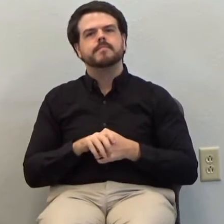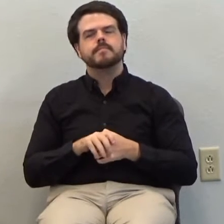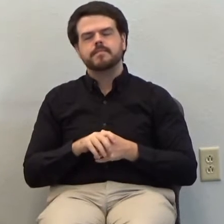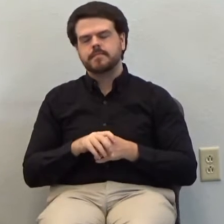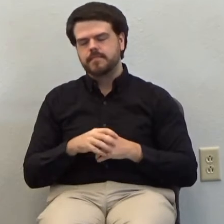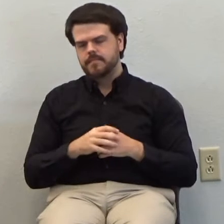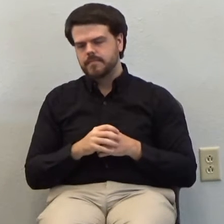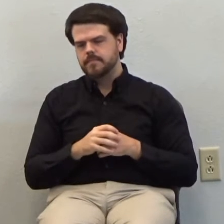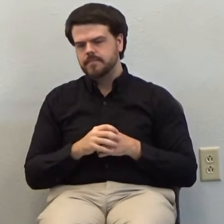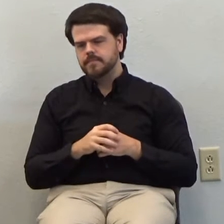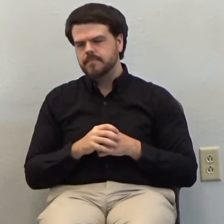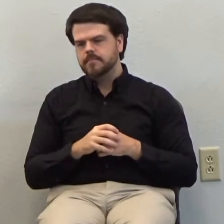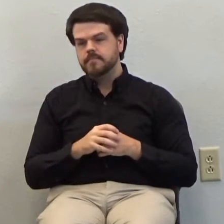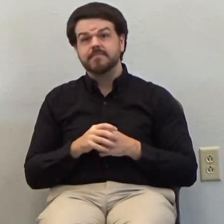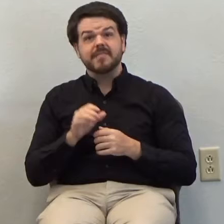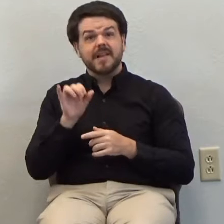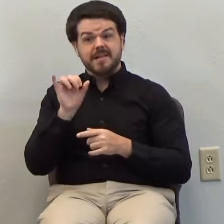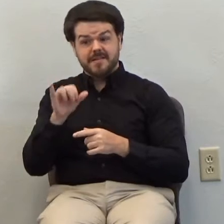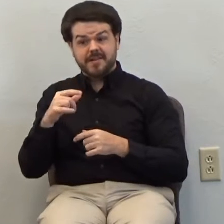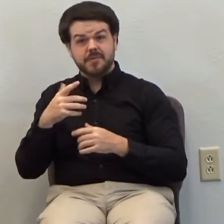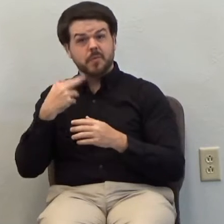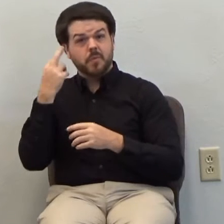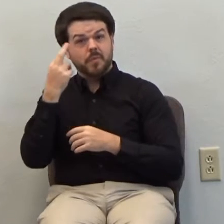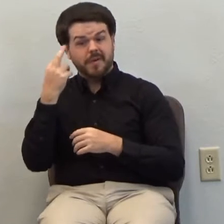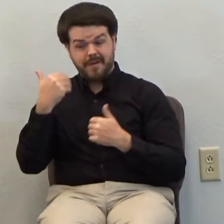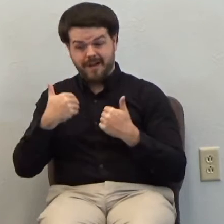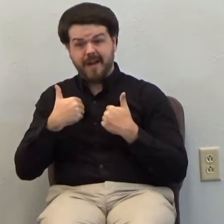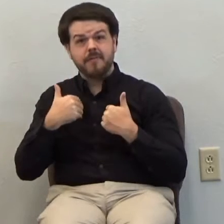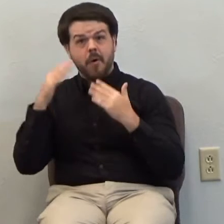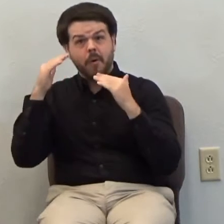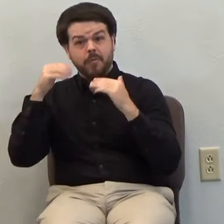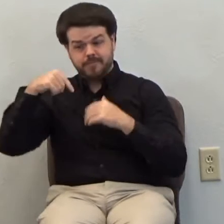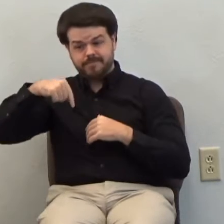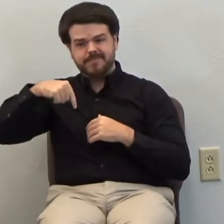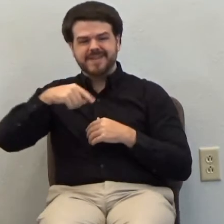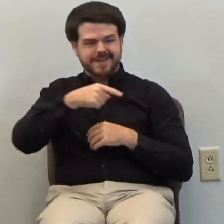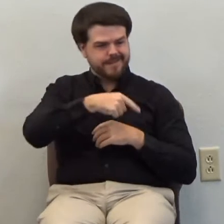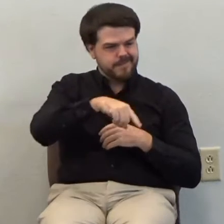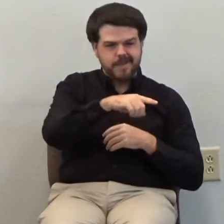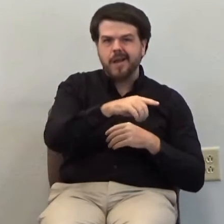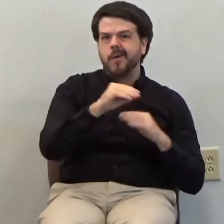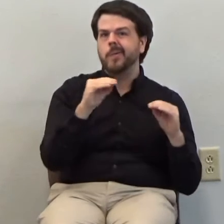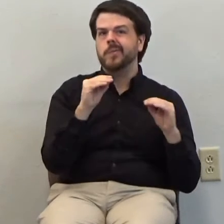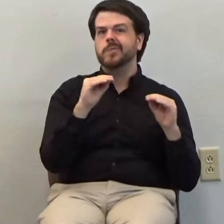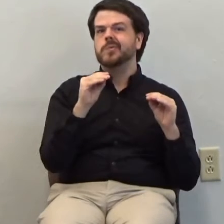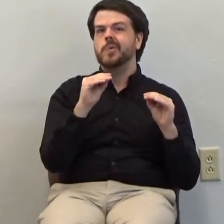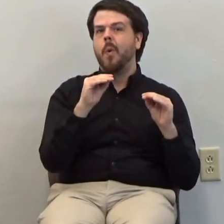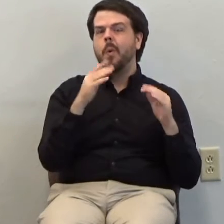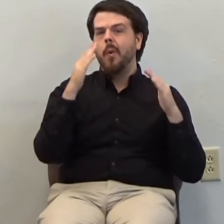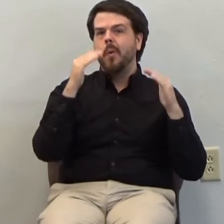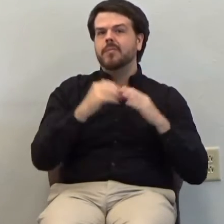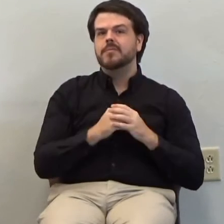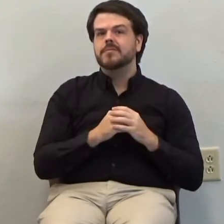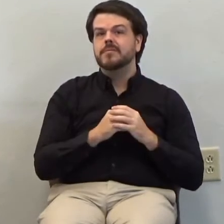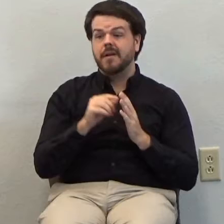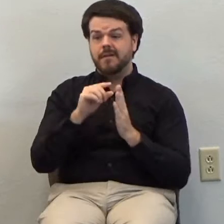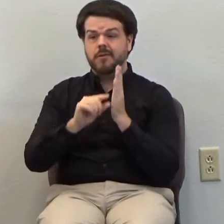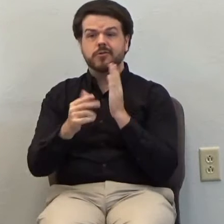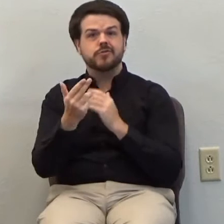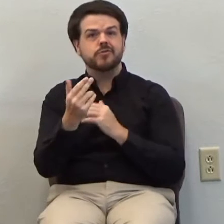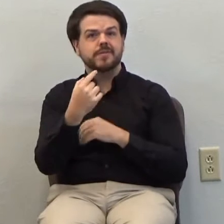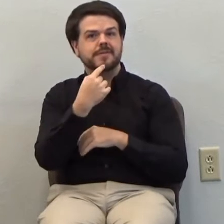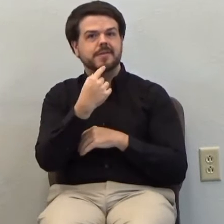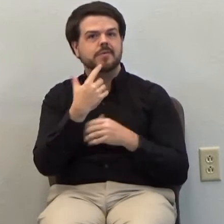Well, that's why we have hope, and they have no hope. That's what verse 13 tells us. We have hope because Jesus will